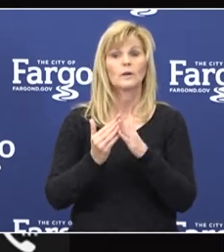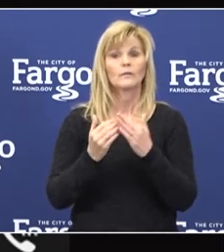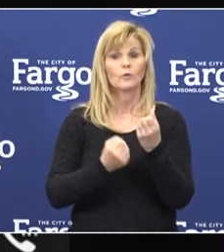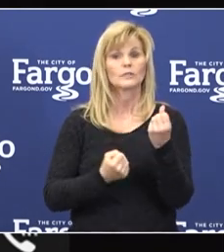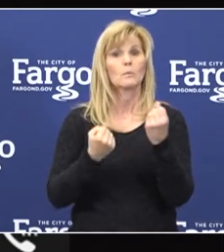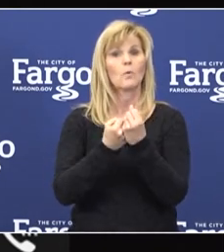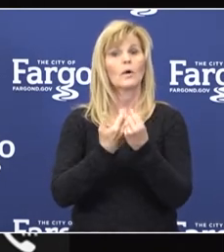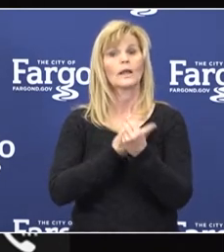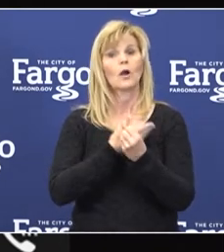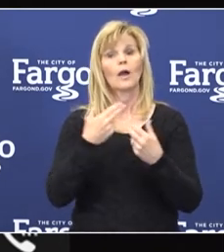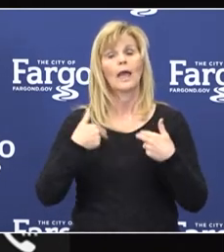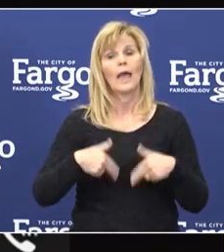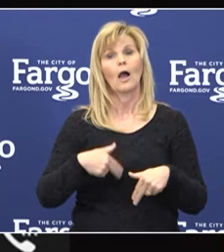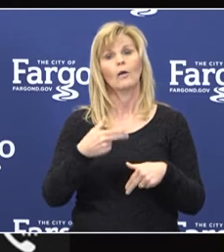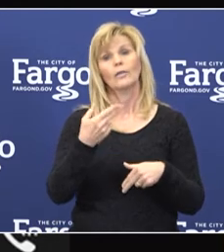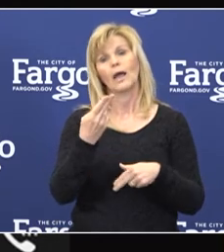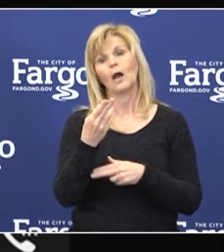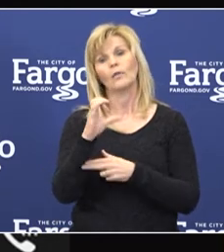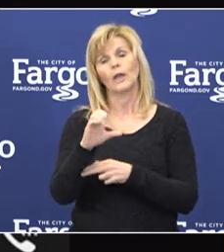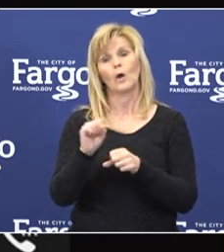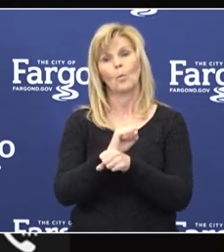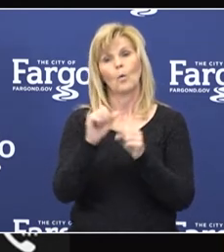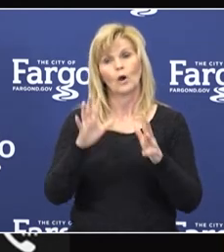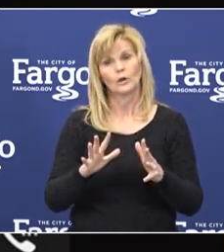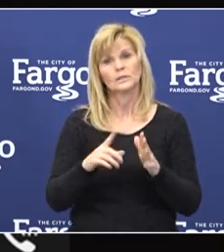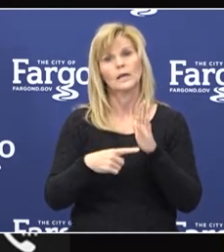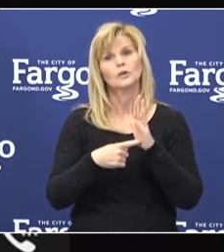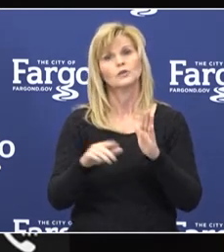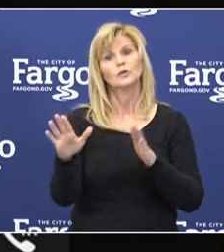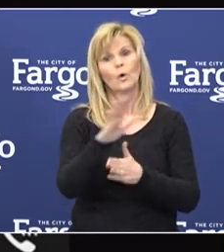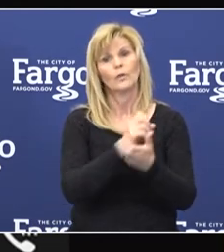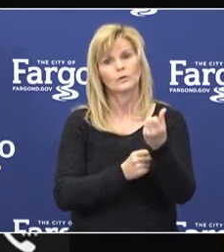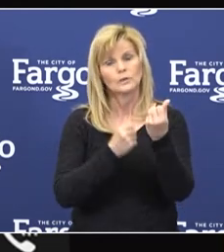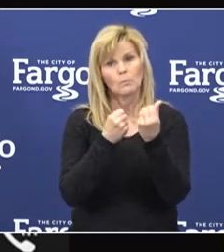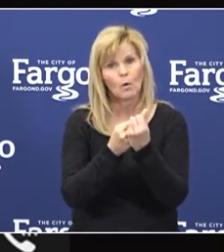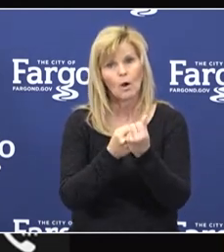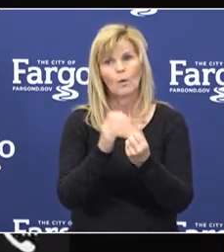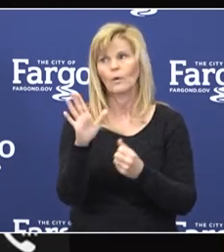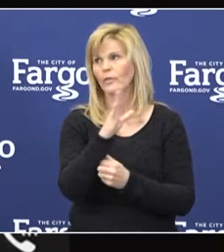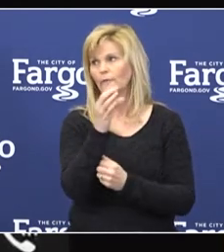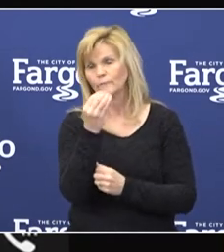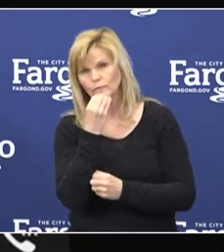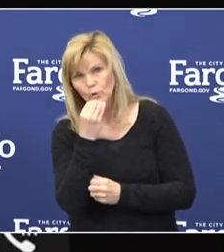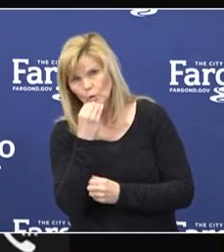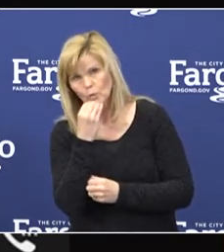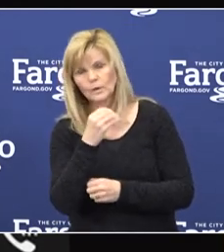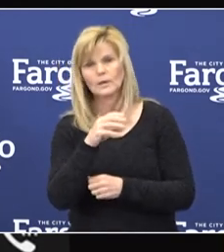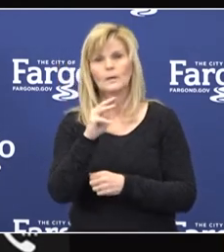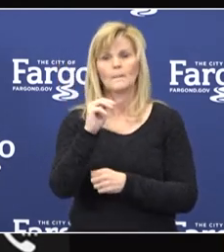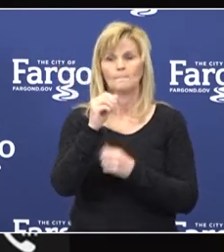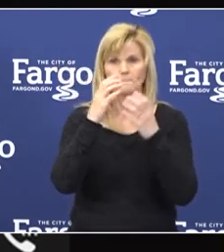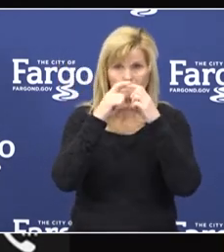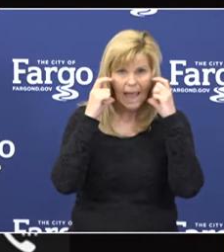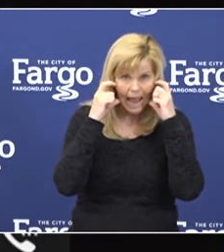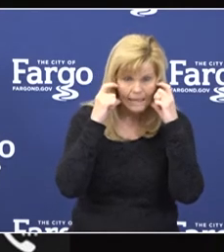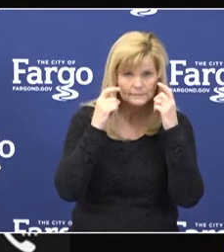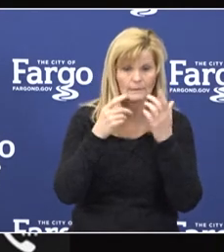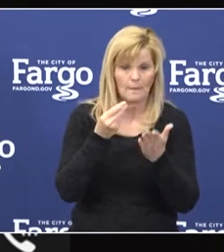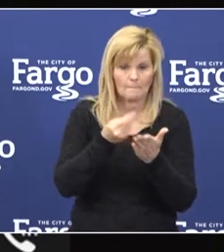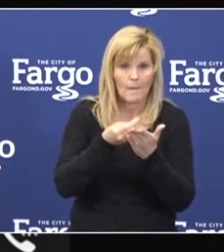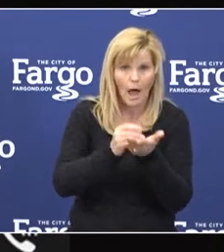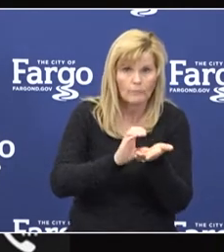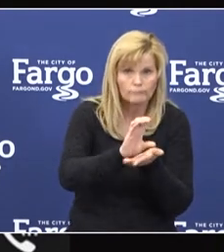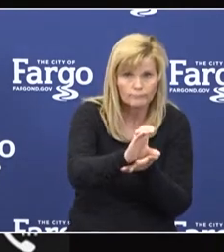workers. They have shown their support with donations of food, masks, as well as monetary support. In addition,